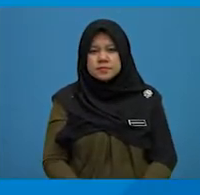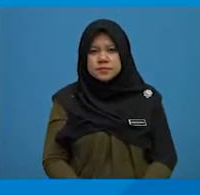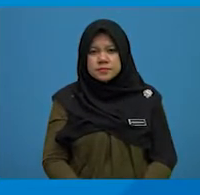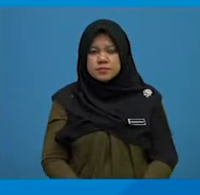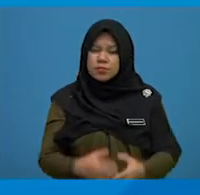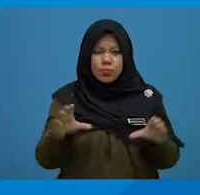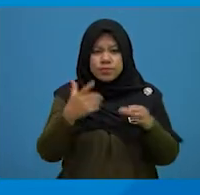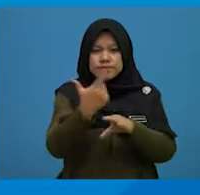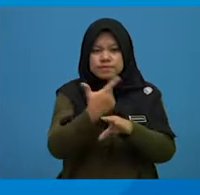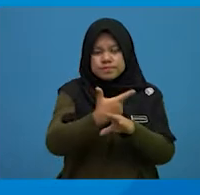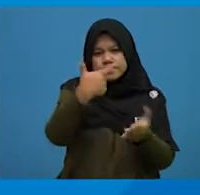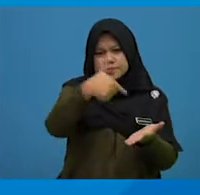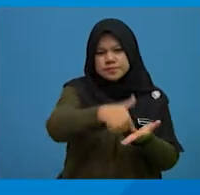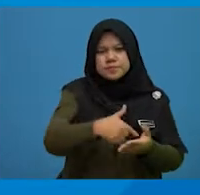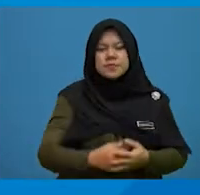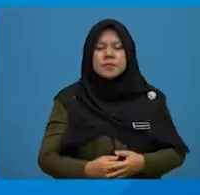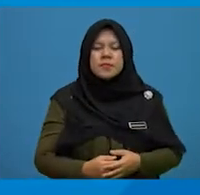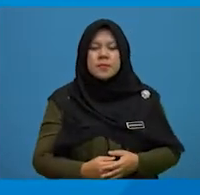Let's do another exercise.